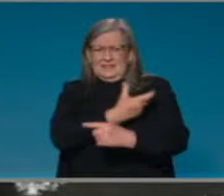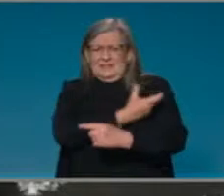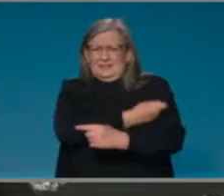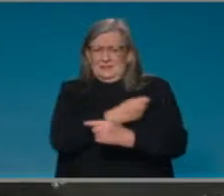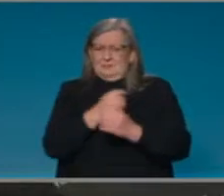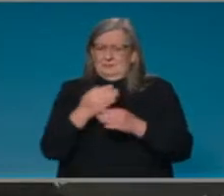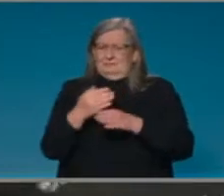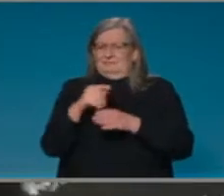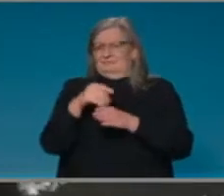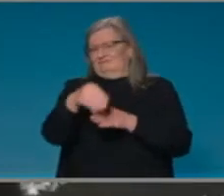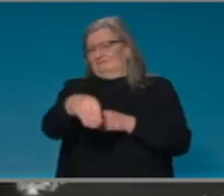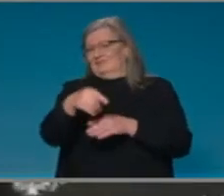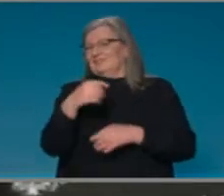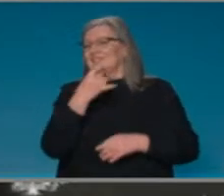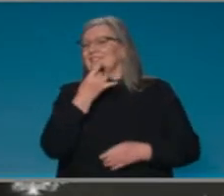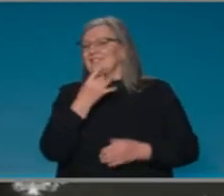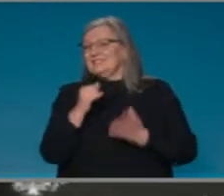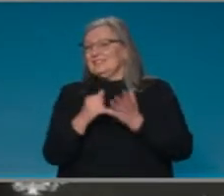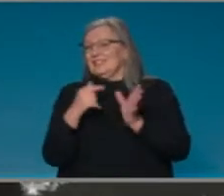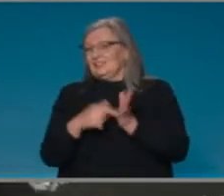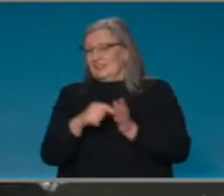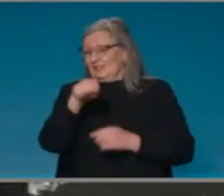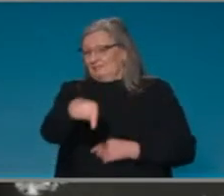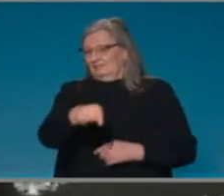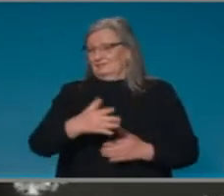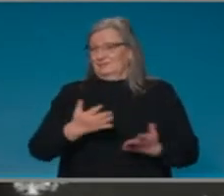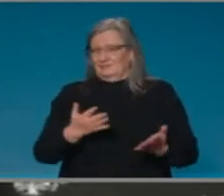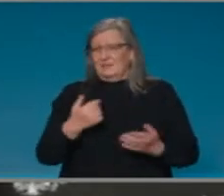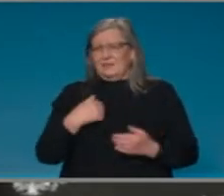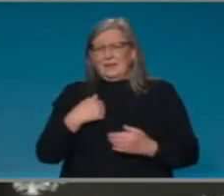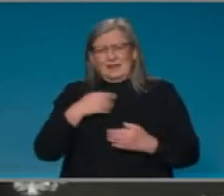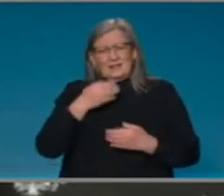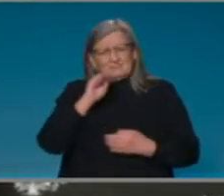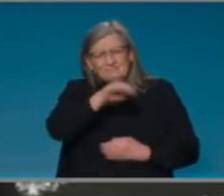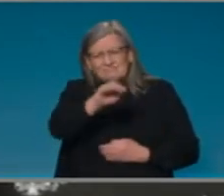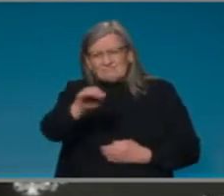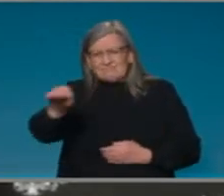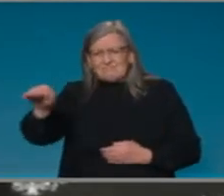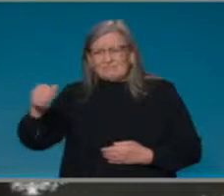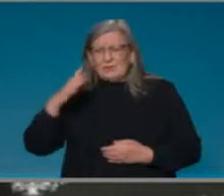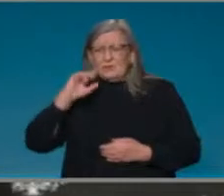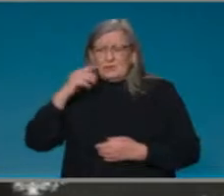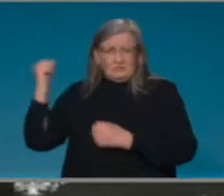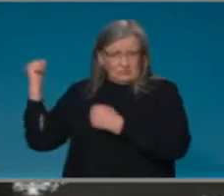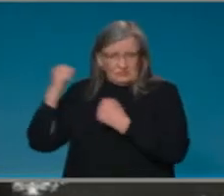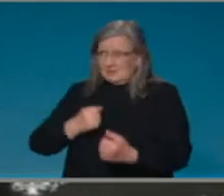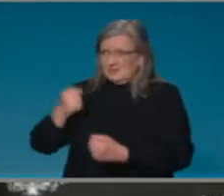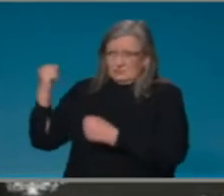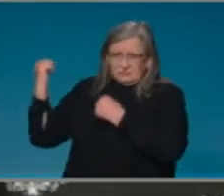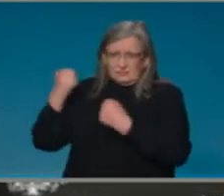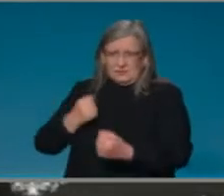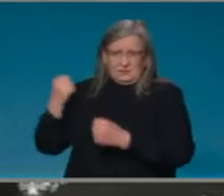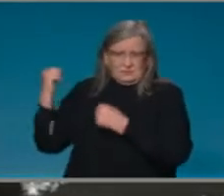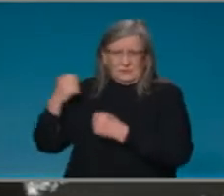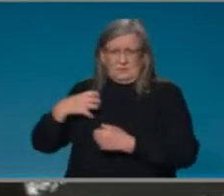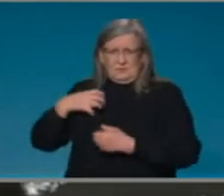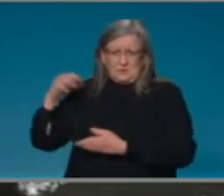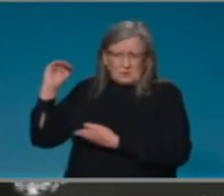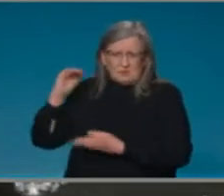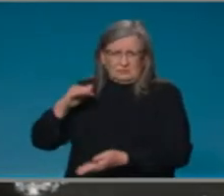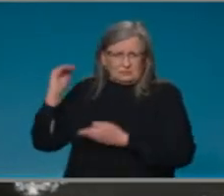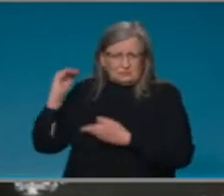Australians, the doses are coming in. We're seeing the arrival of additional doses. Another